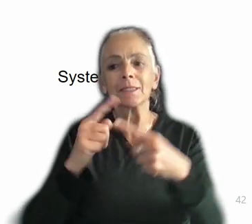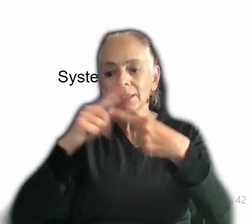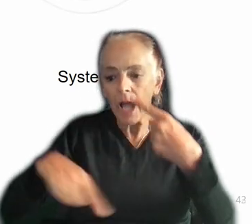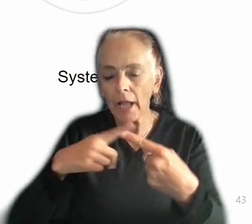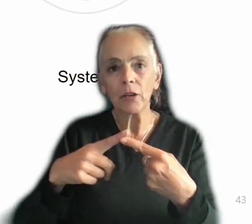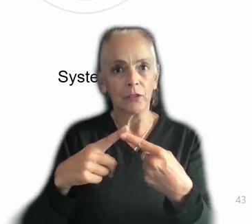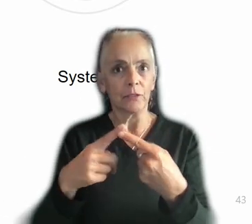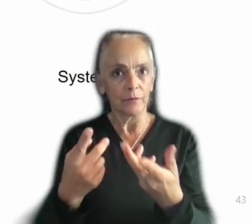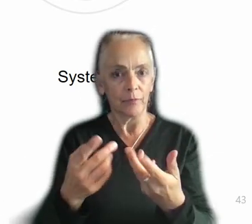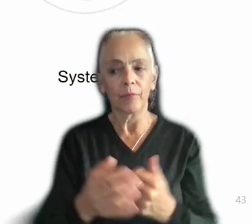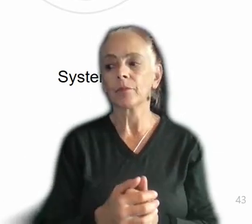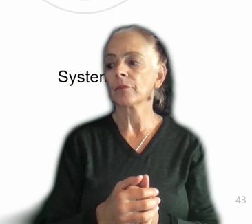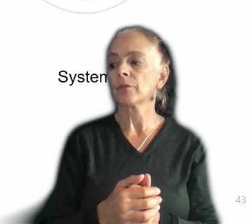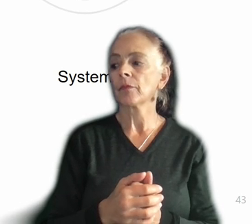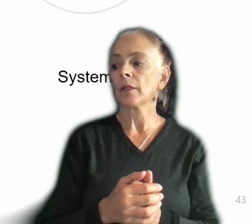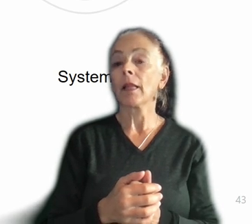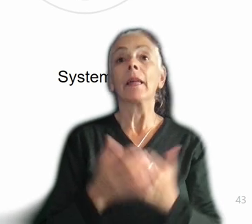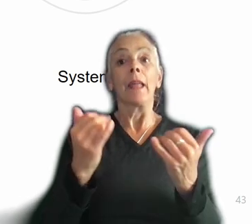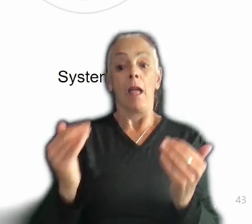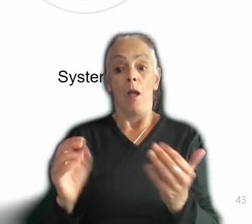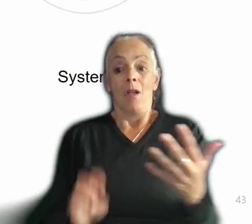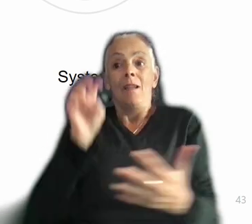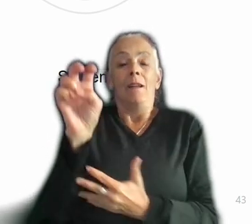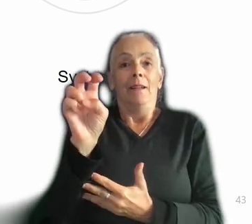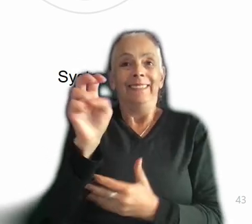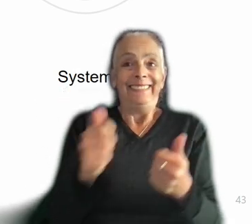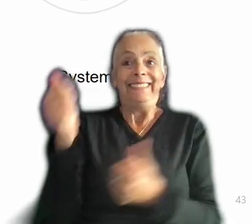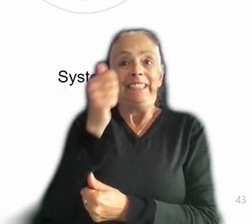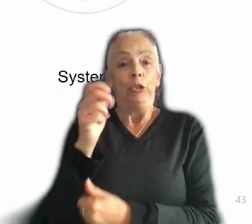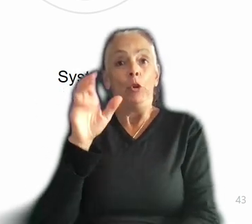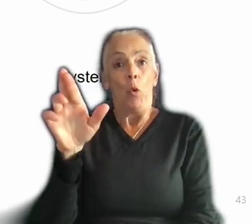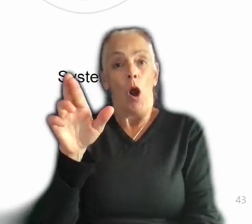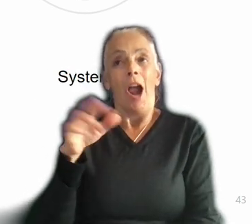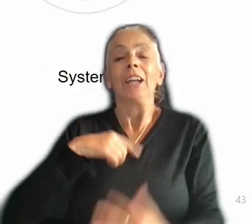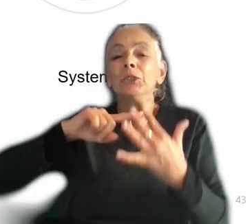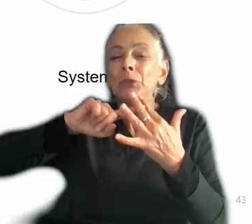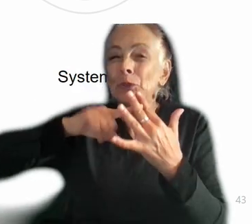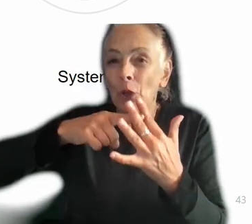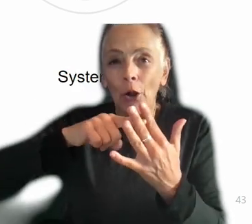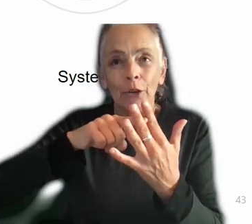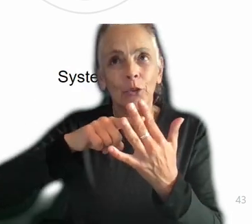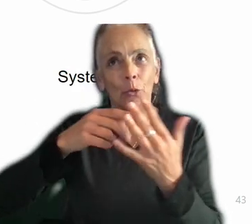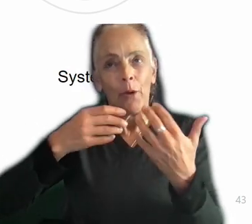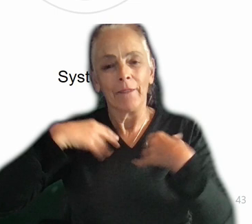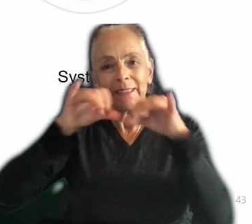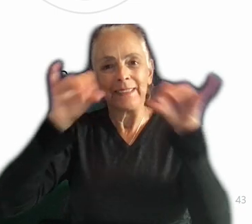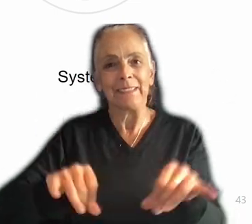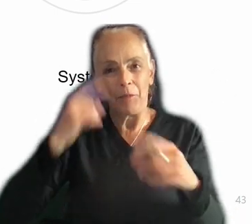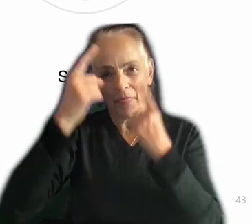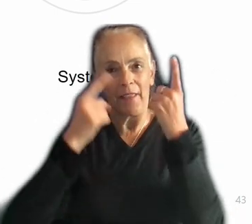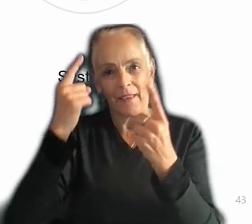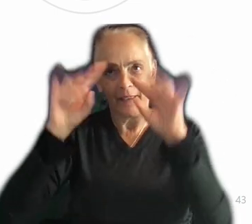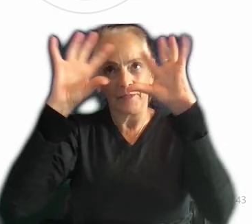As a senior UR, I'm going to say I began to get into system thinking, right, and to sort of see the systems that are there.